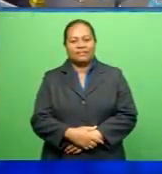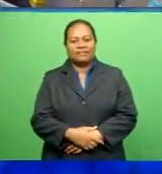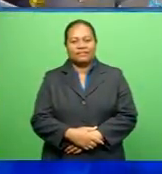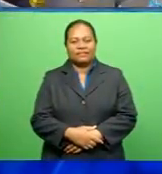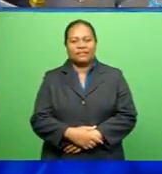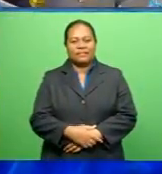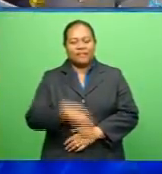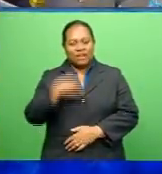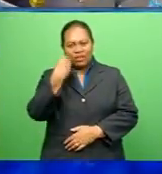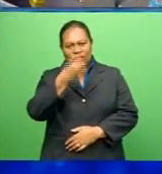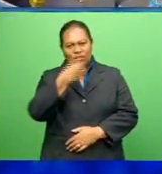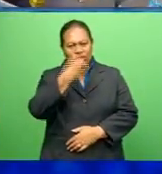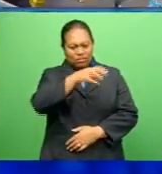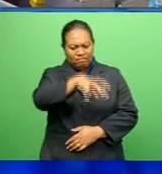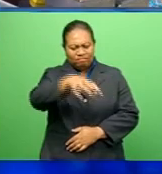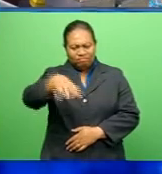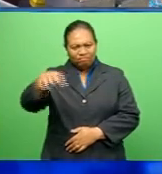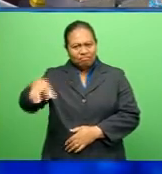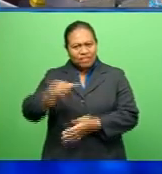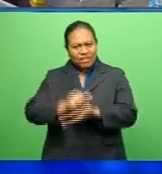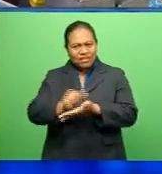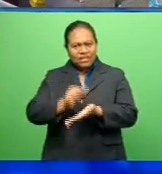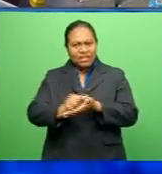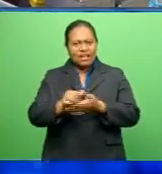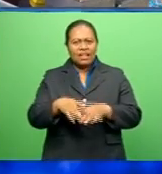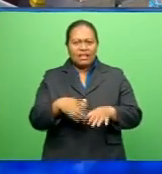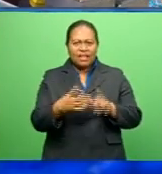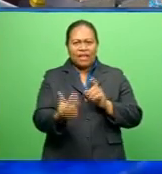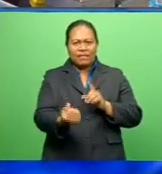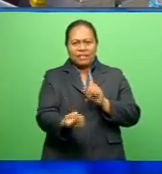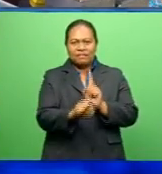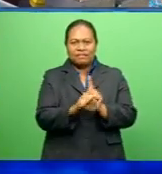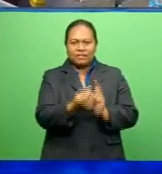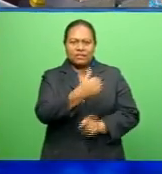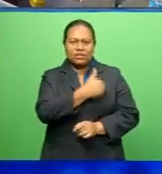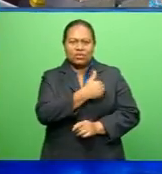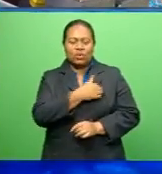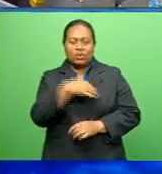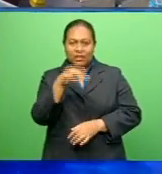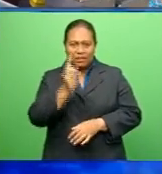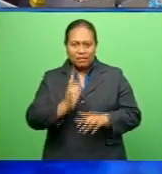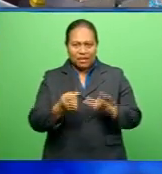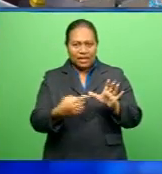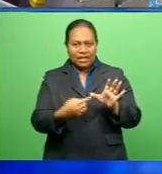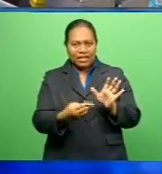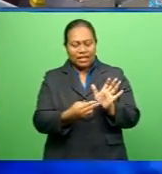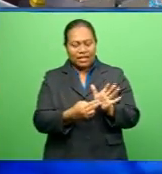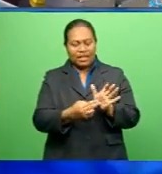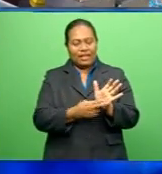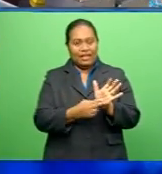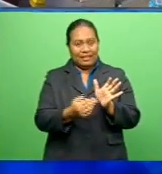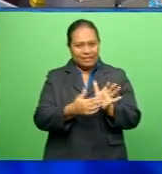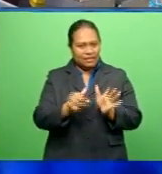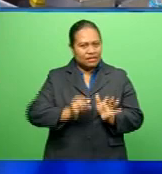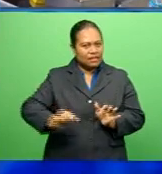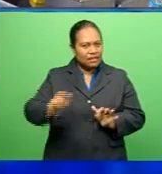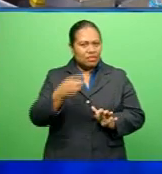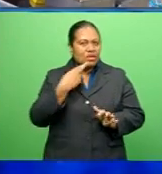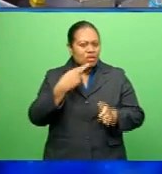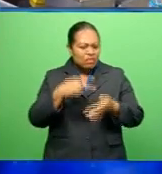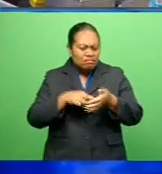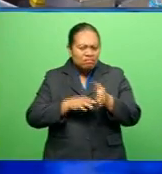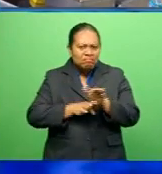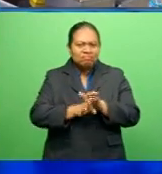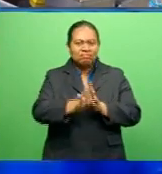Food stalls catering to those attending the school zone competition At the ANZ Stadium in Suva over the past few days Are recording increasing